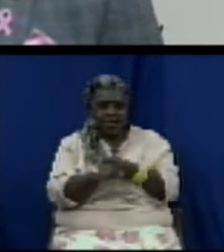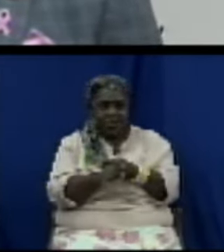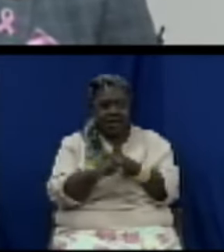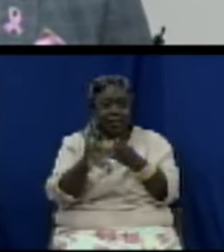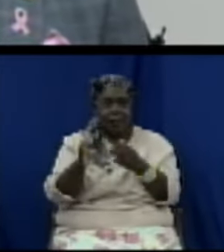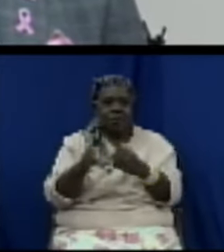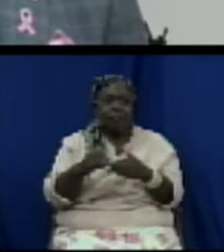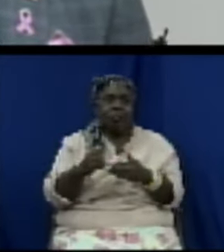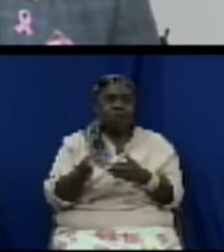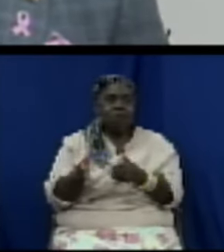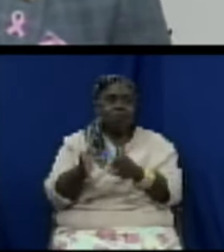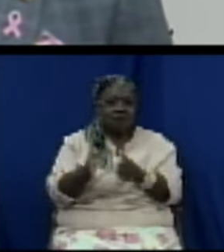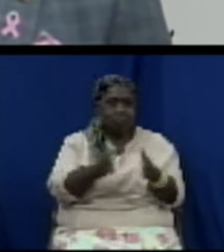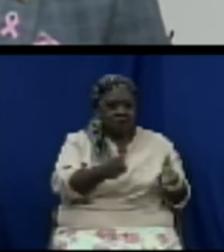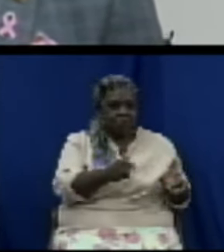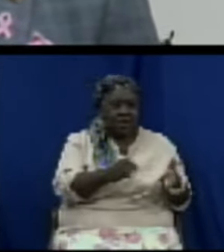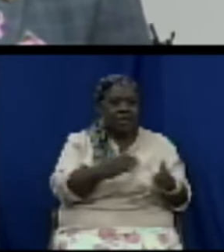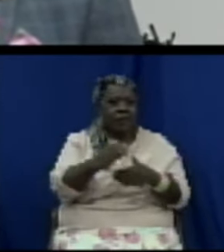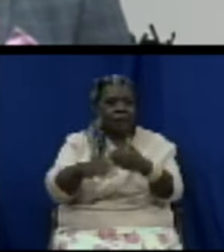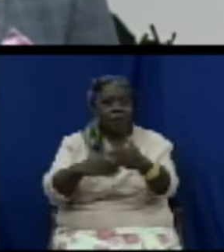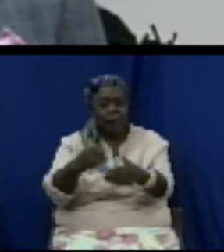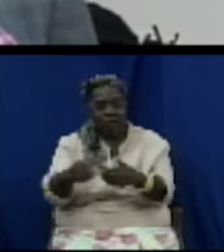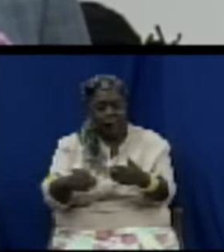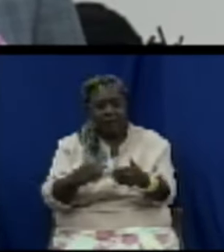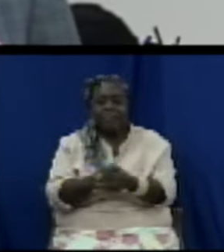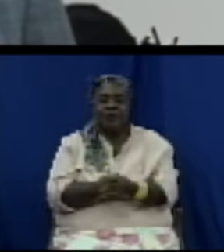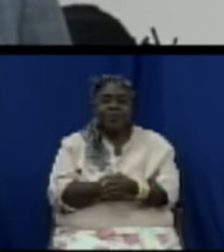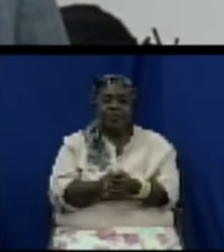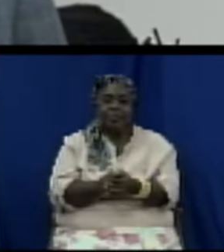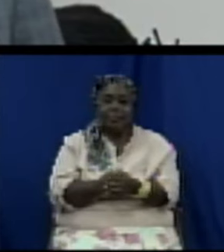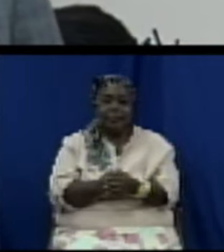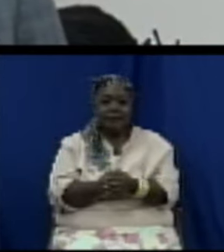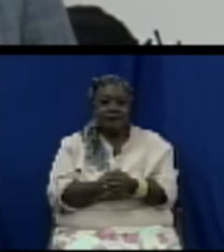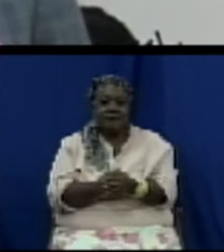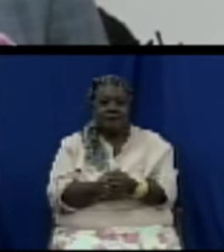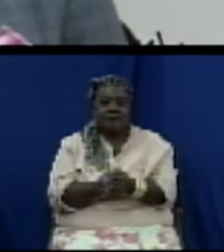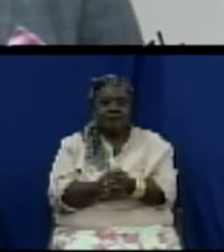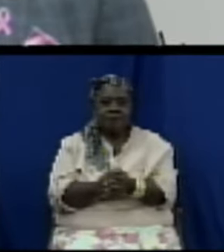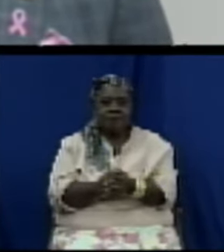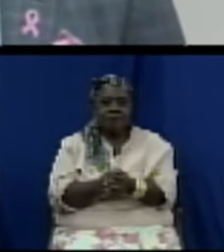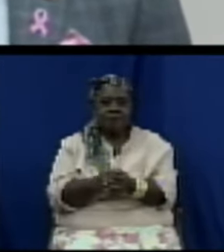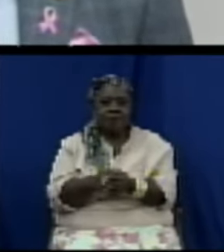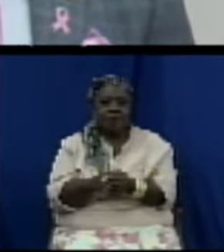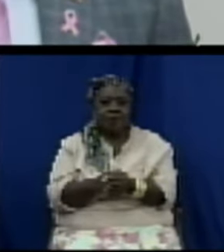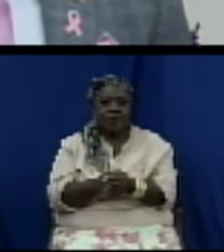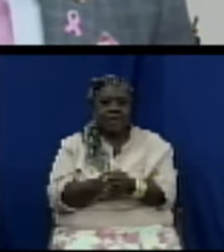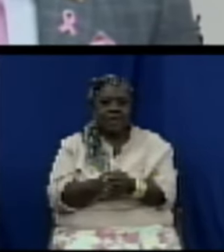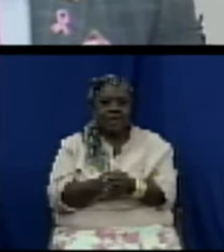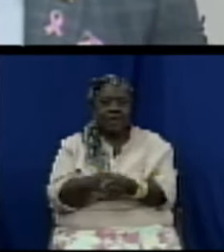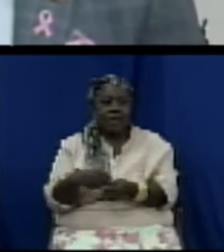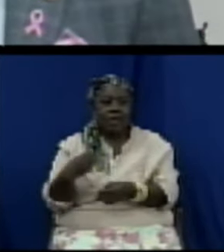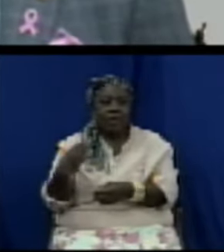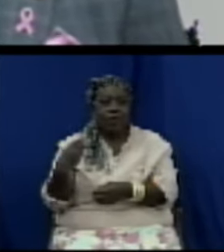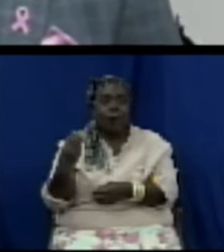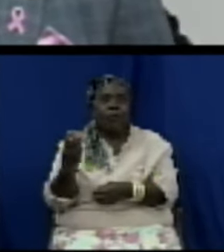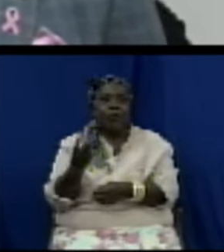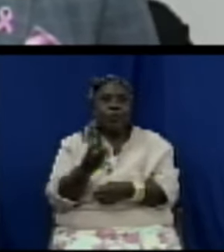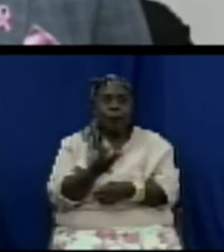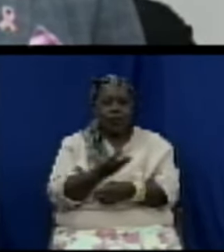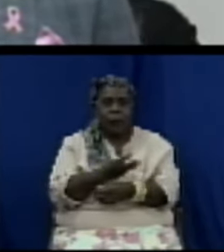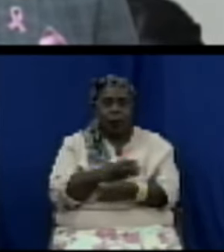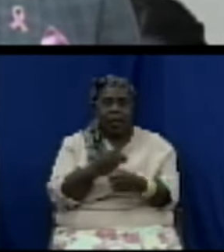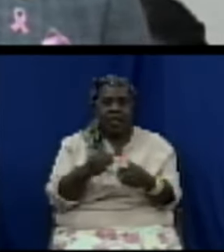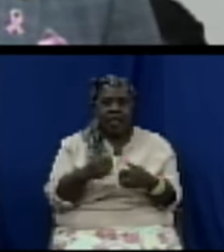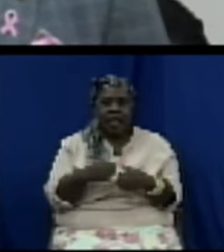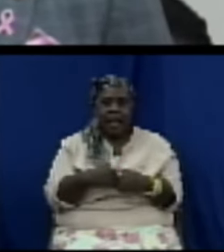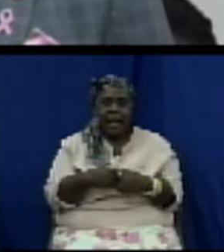together, and Dr. Patrick Martin, the advisor, and Dr. Ted Hanley, who is over our accreditation process, they